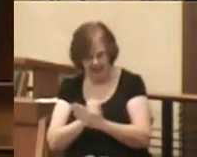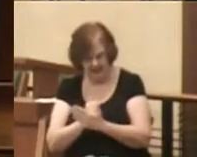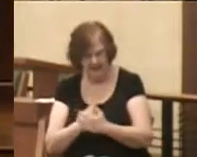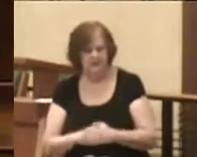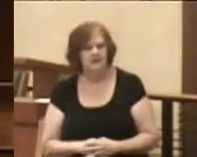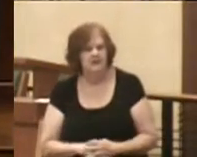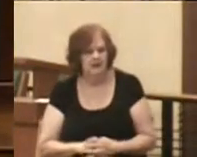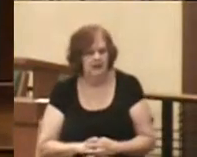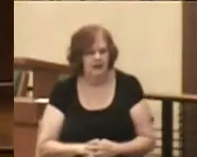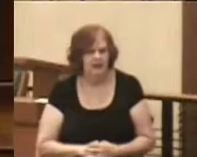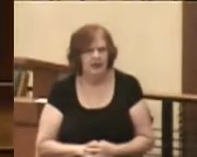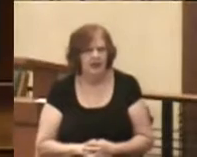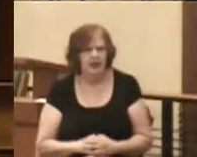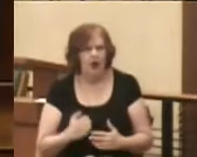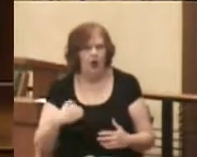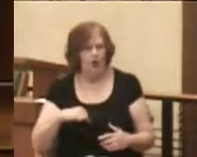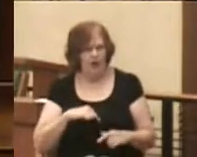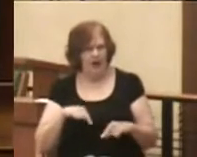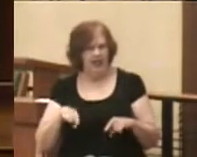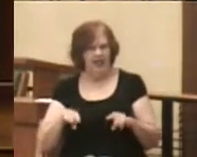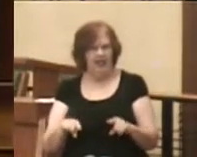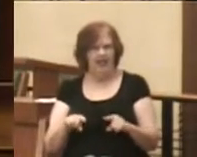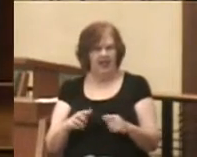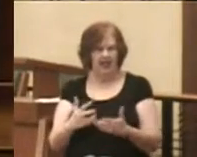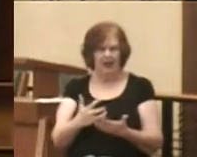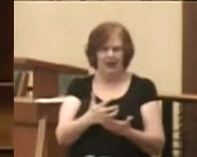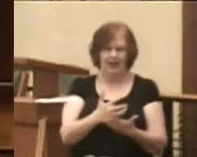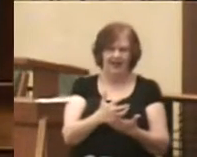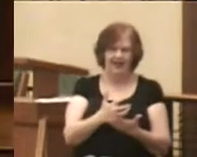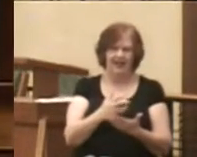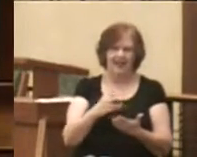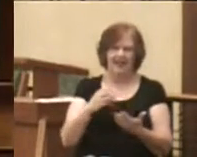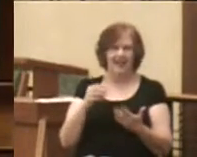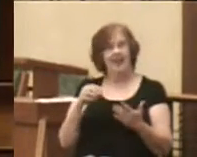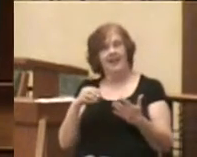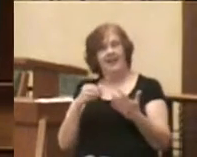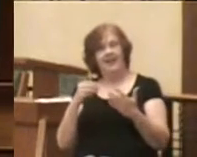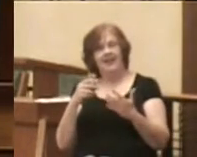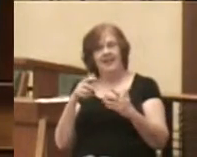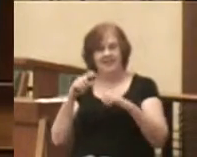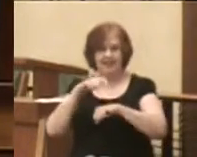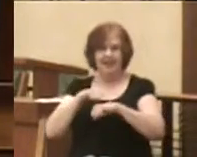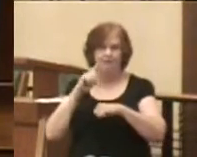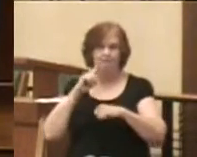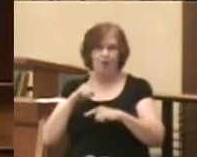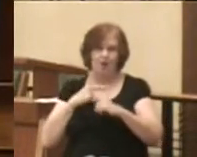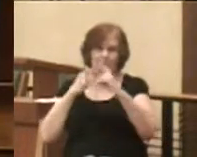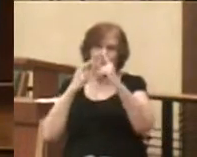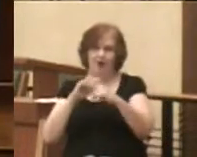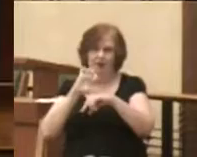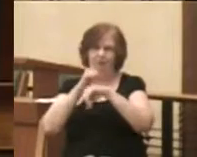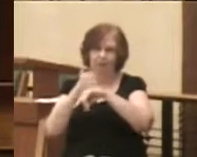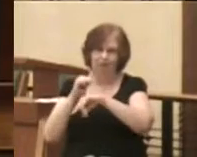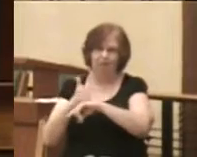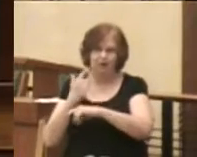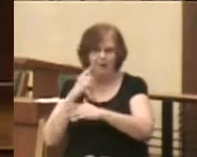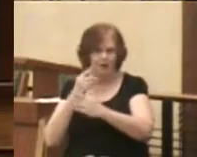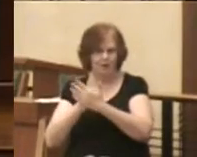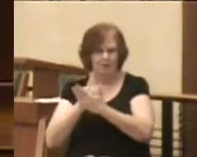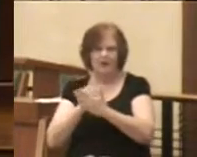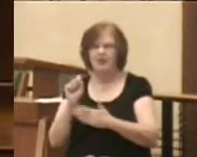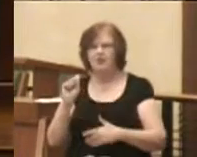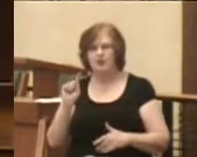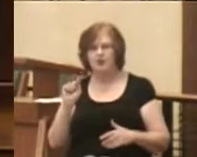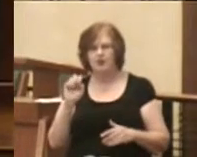At Bethel we are in the midst of a stewardship season called Because of God's Great Mercy. Not by